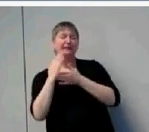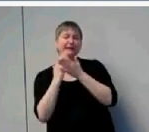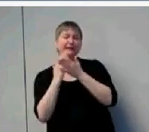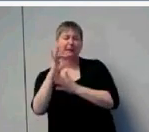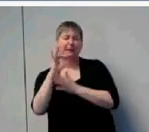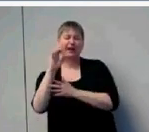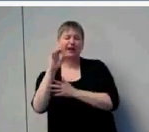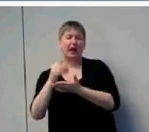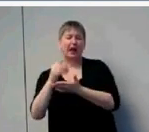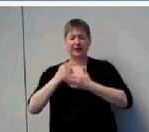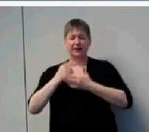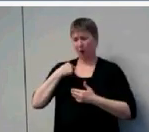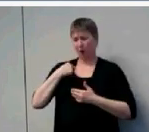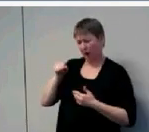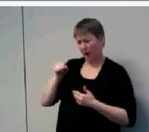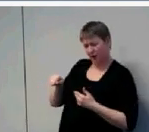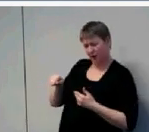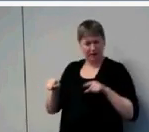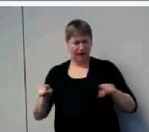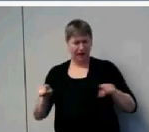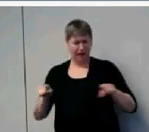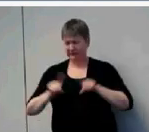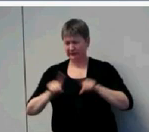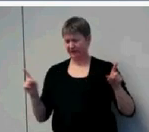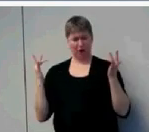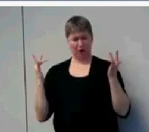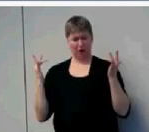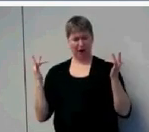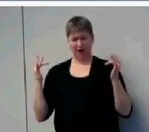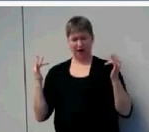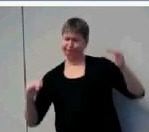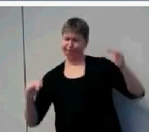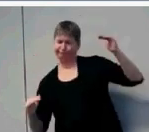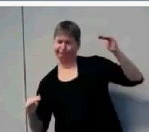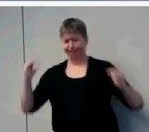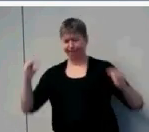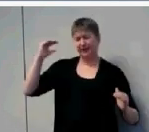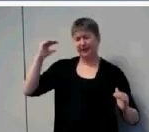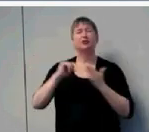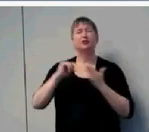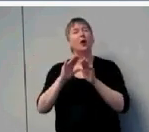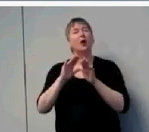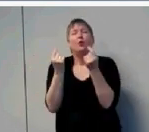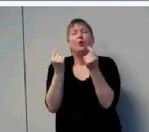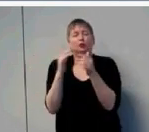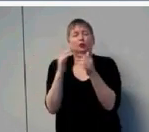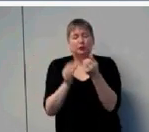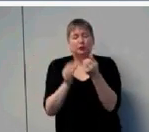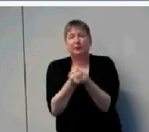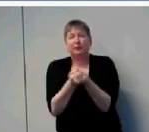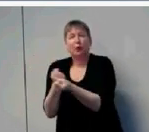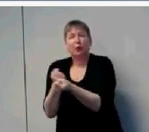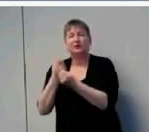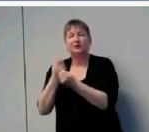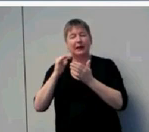in our children. And what might we do about those? How can we optimize development for the majority of our children?